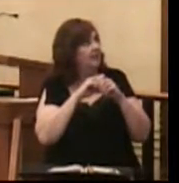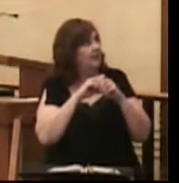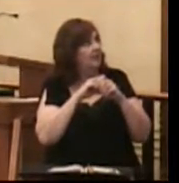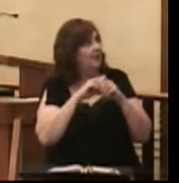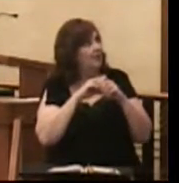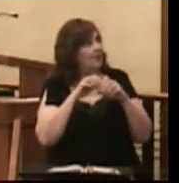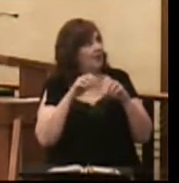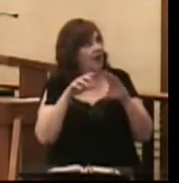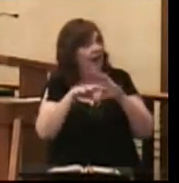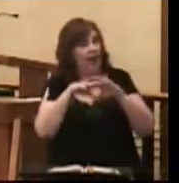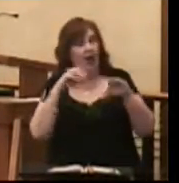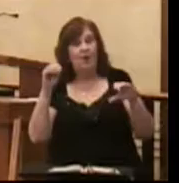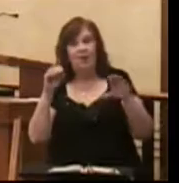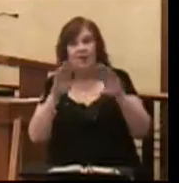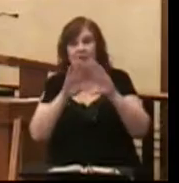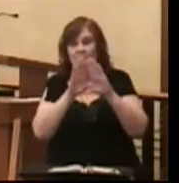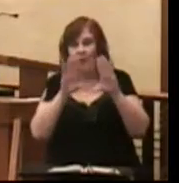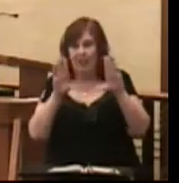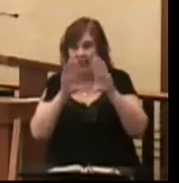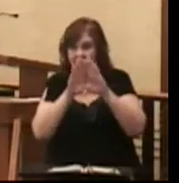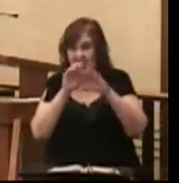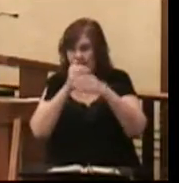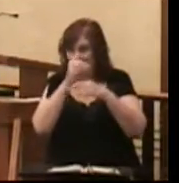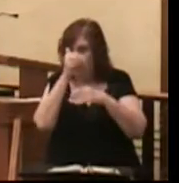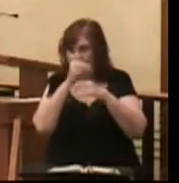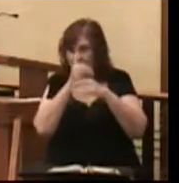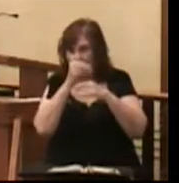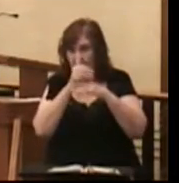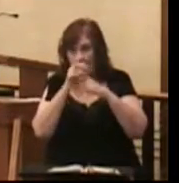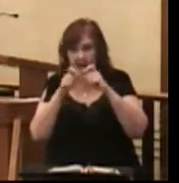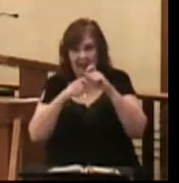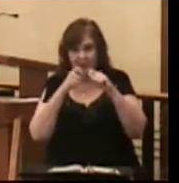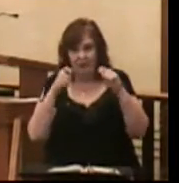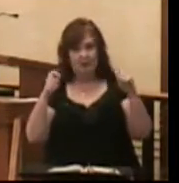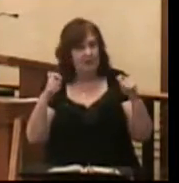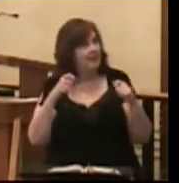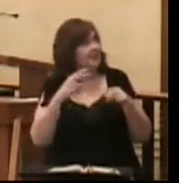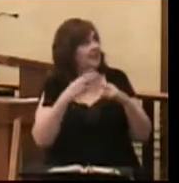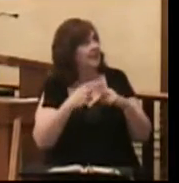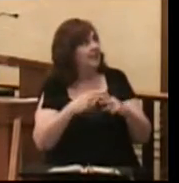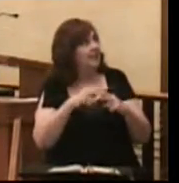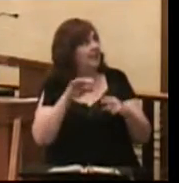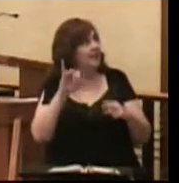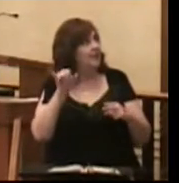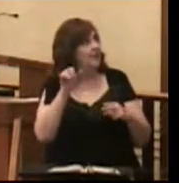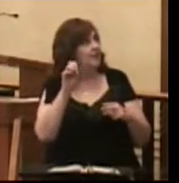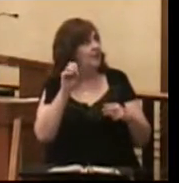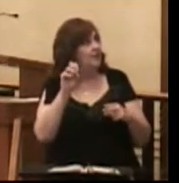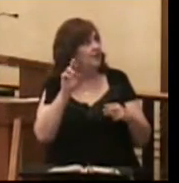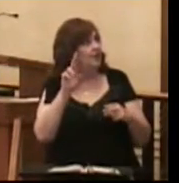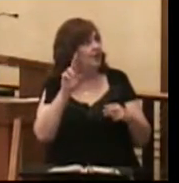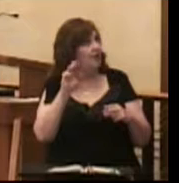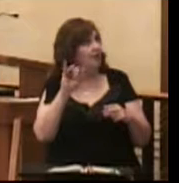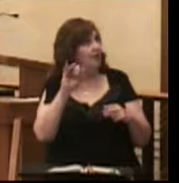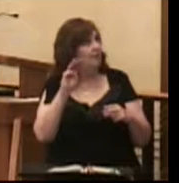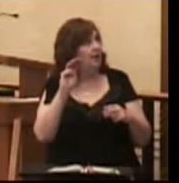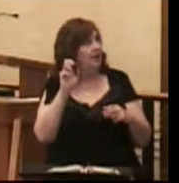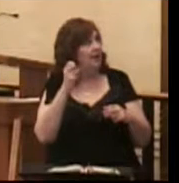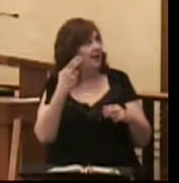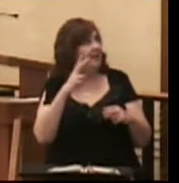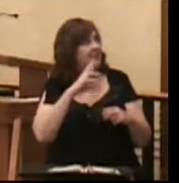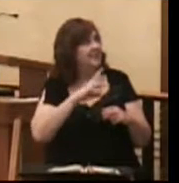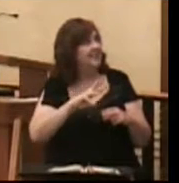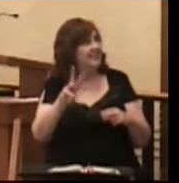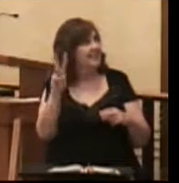climbed out the windows with the sliding doors, and they just strapped us in. And what's your name? Jeremiah. Jeremiah, how old's your son? He's six,